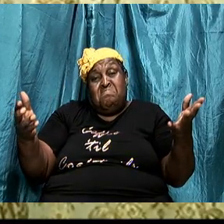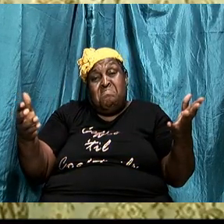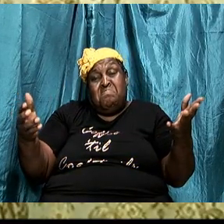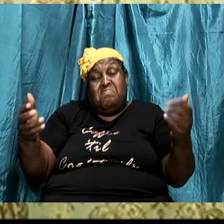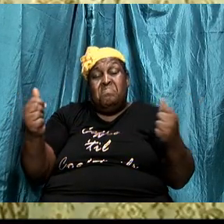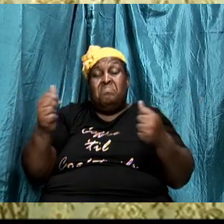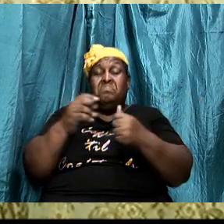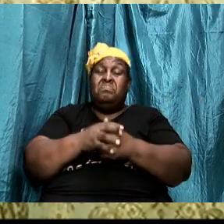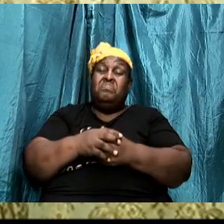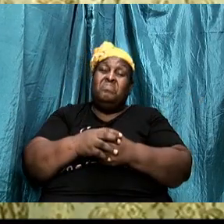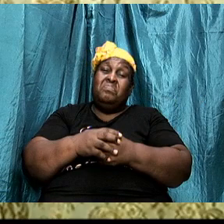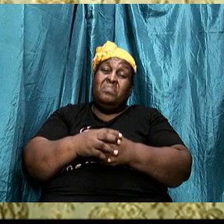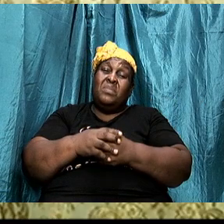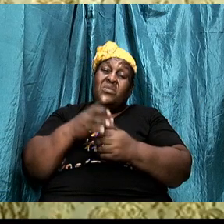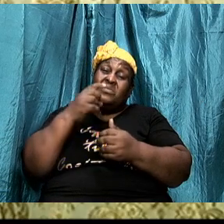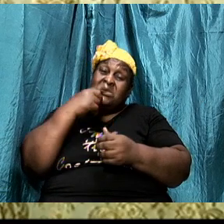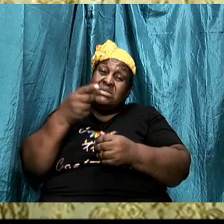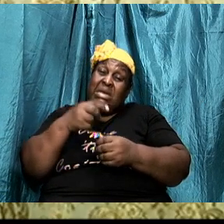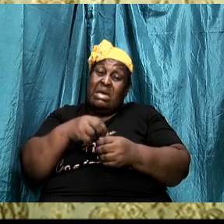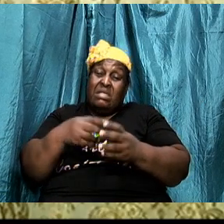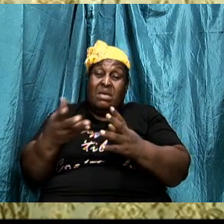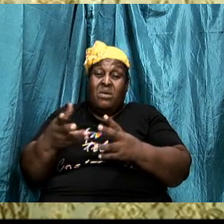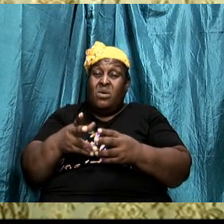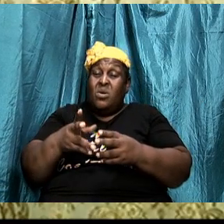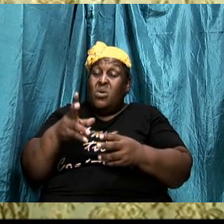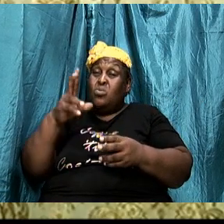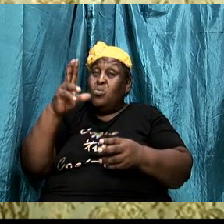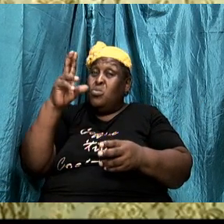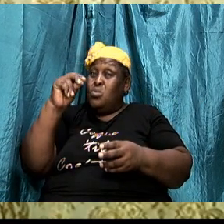and I would say that without any regard